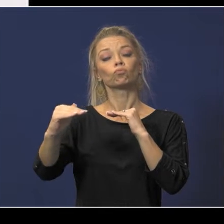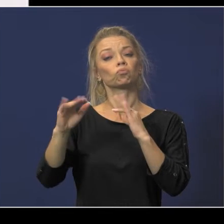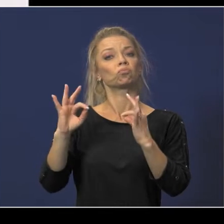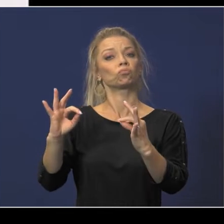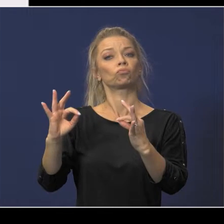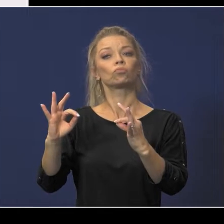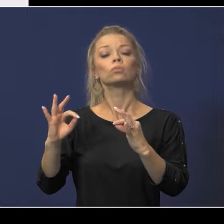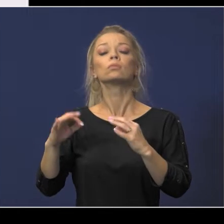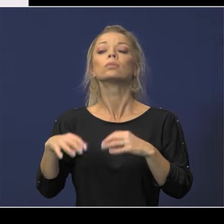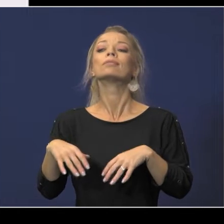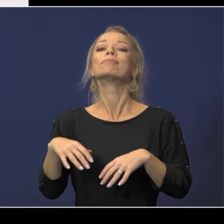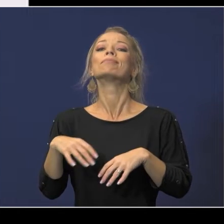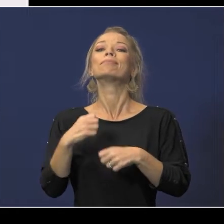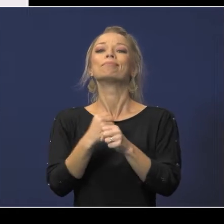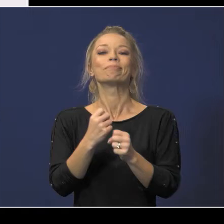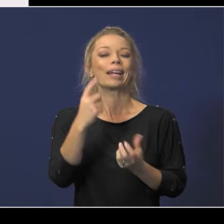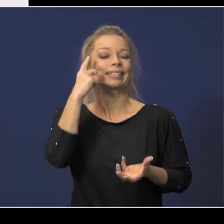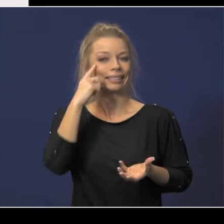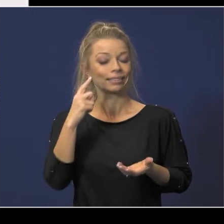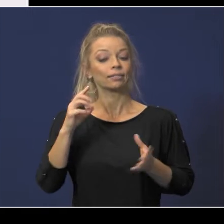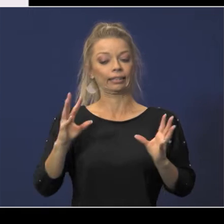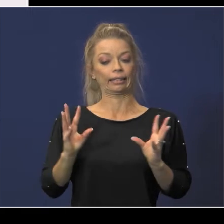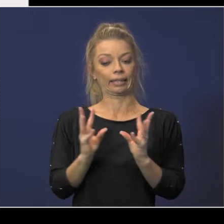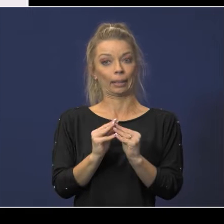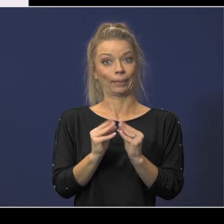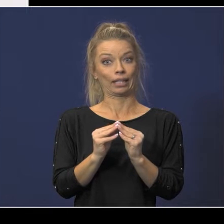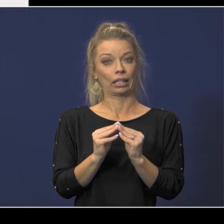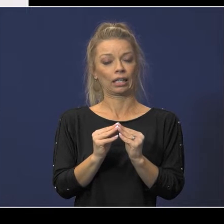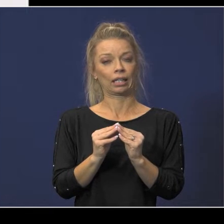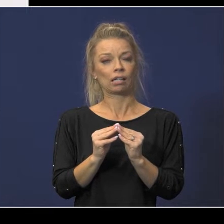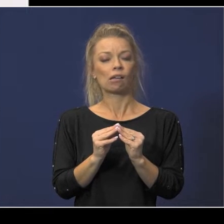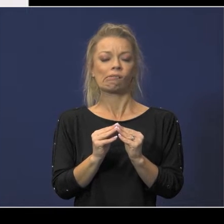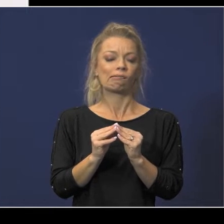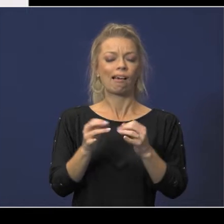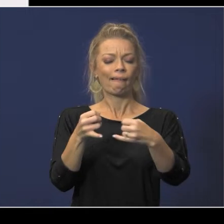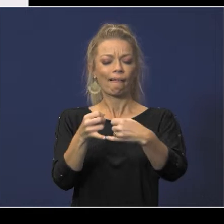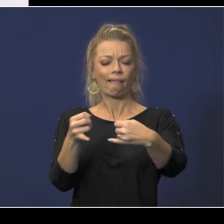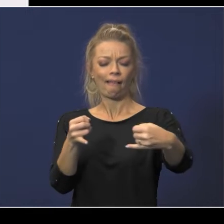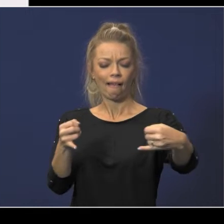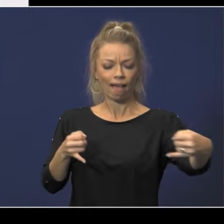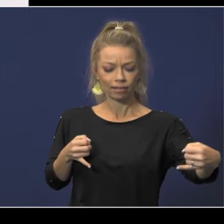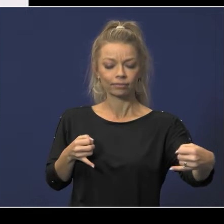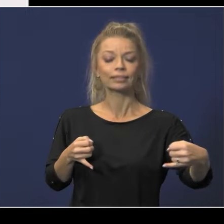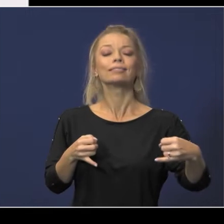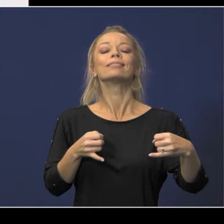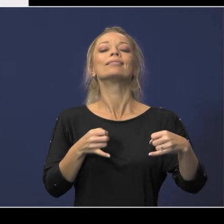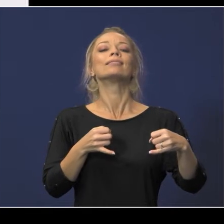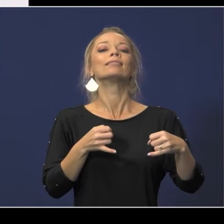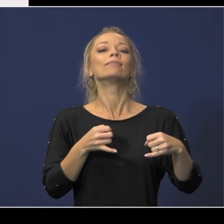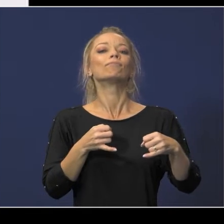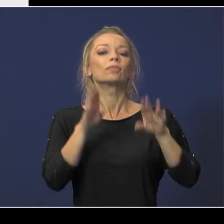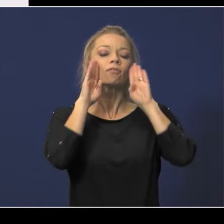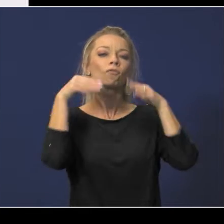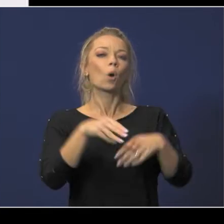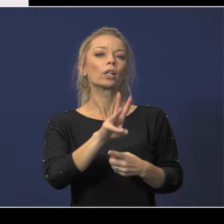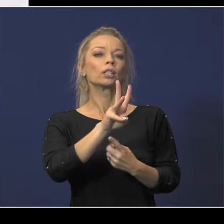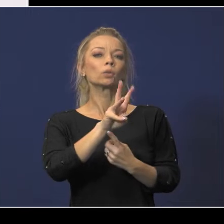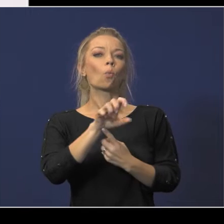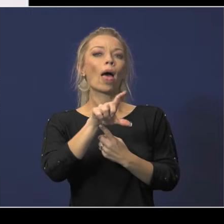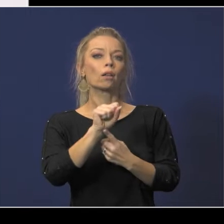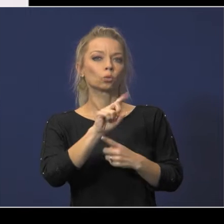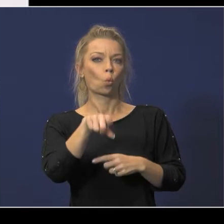it made sense to the committee that the obvious lines for elementary 57 needed to be in the wells attendance zone only